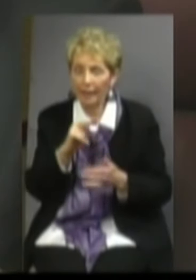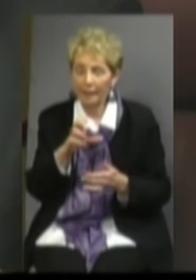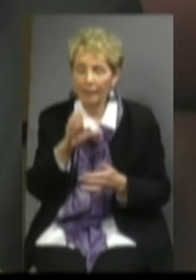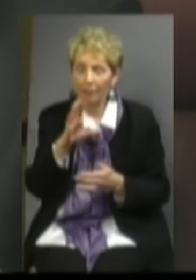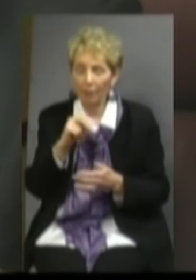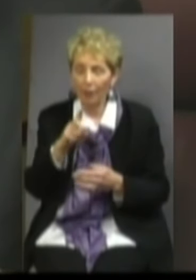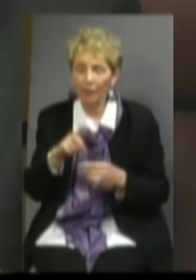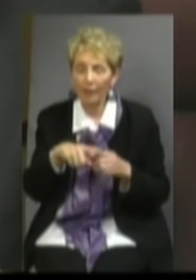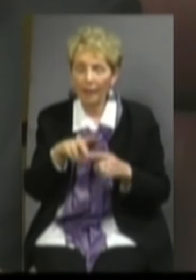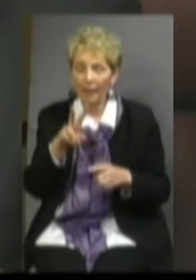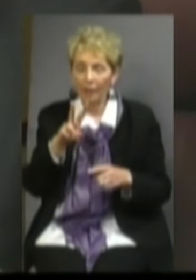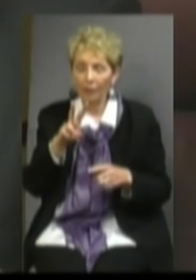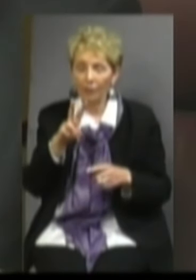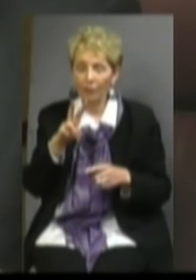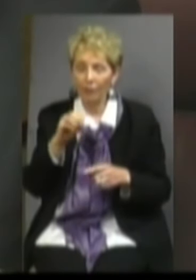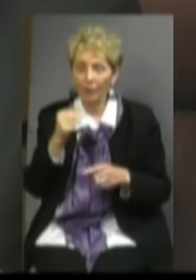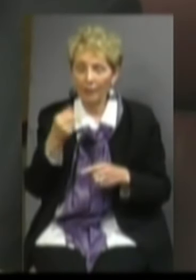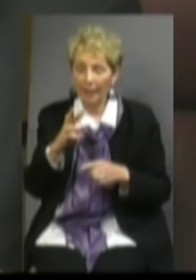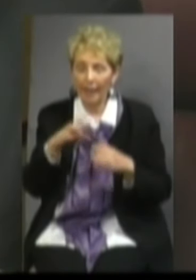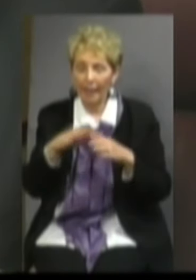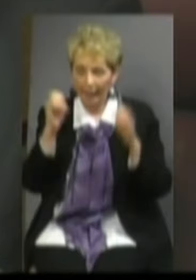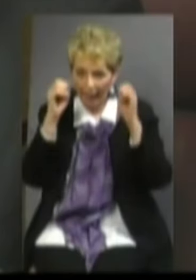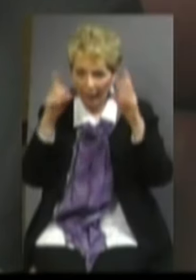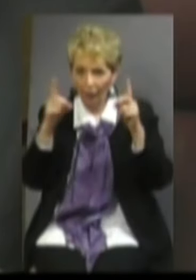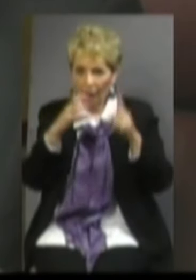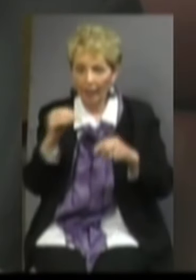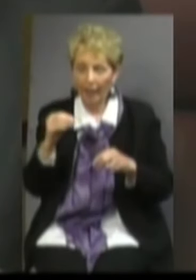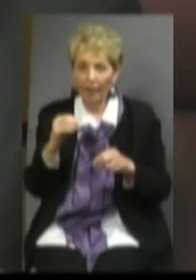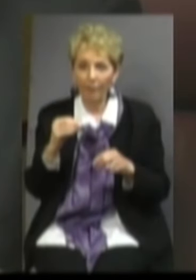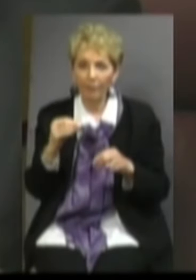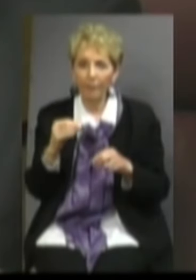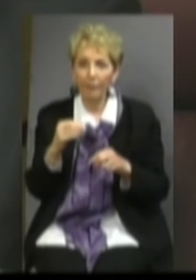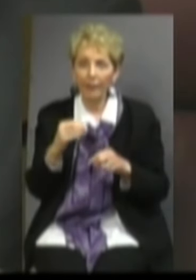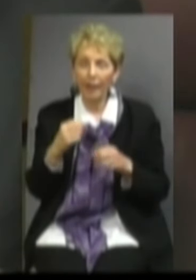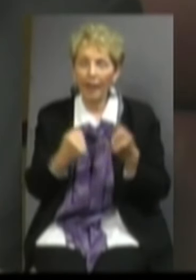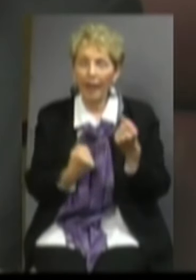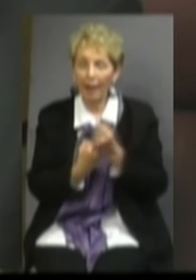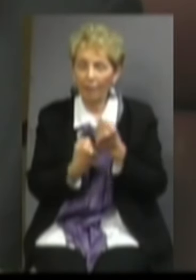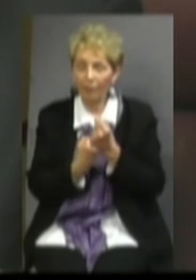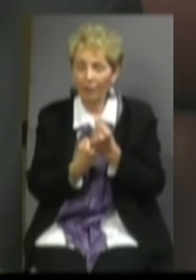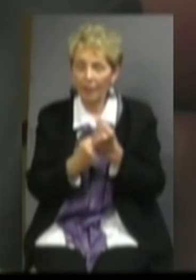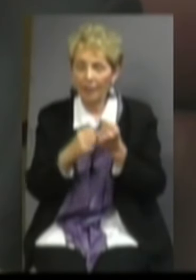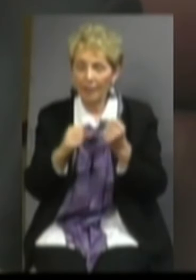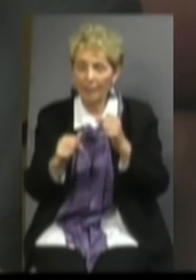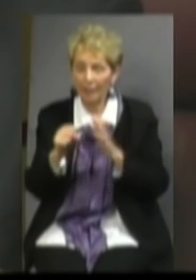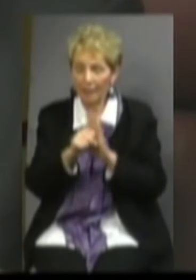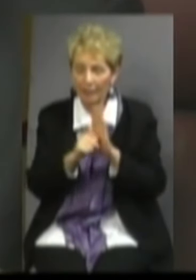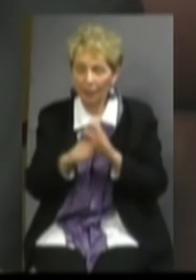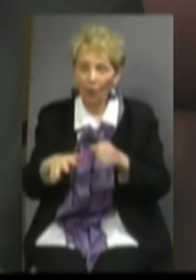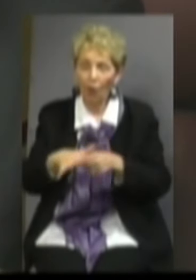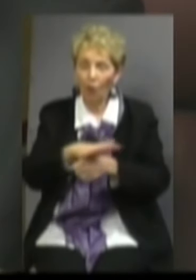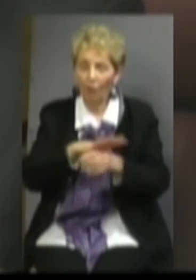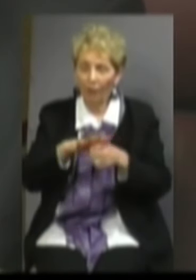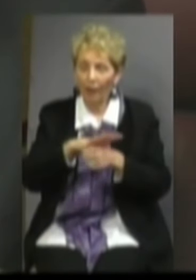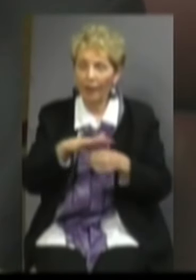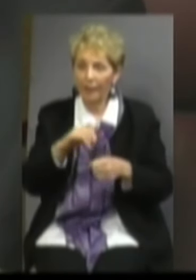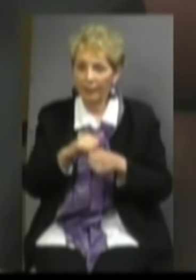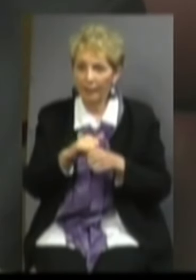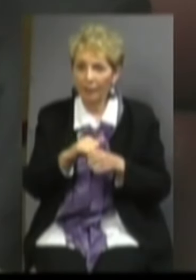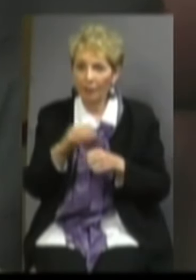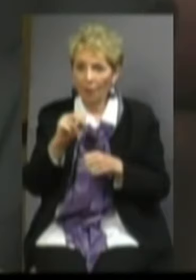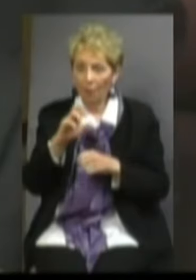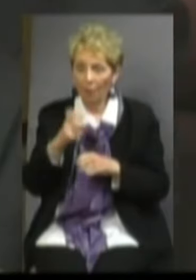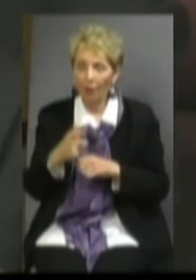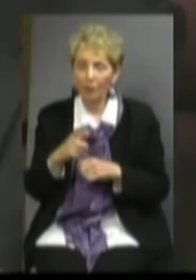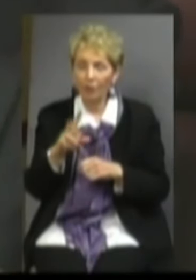2015 and educate and have advocacy efforts for the statewide bond- statewide voter referendum in March of